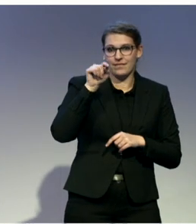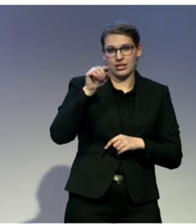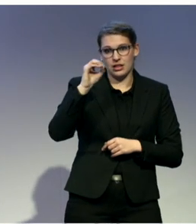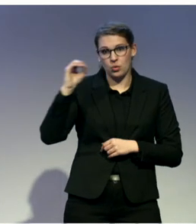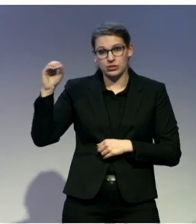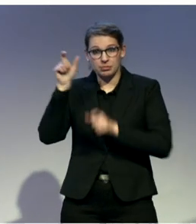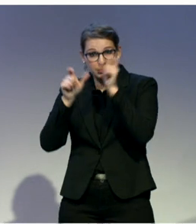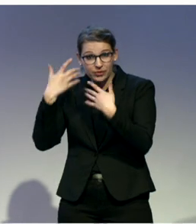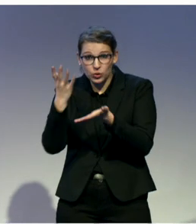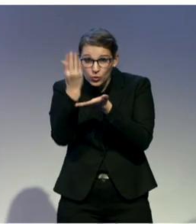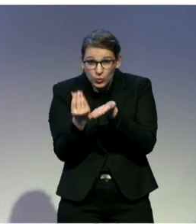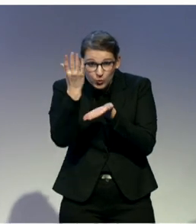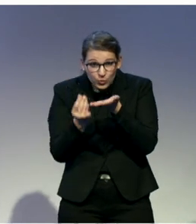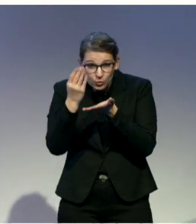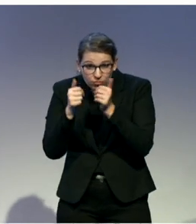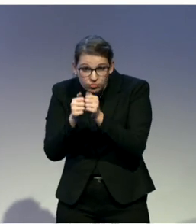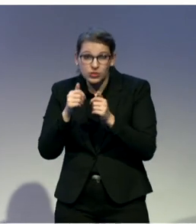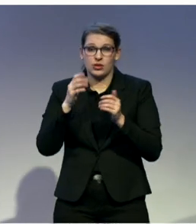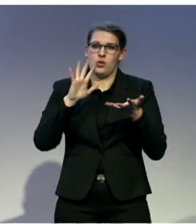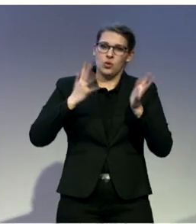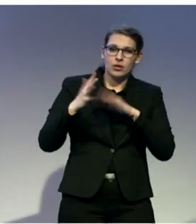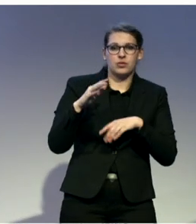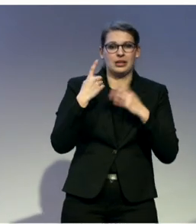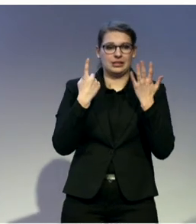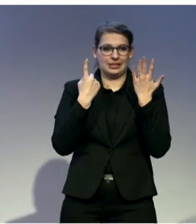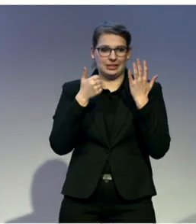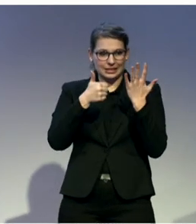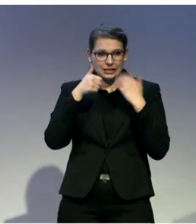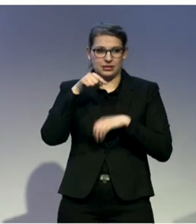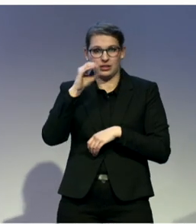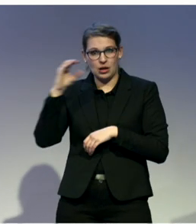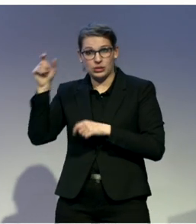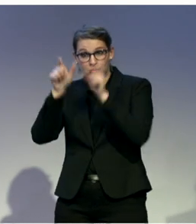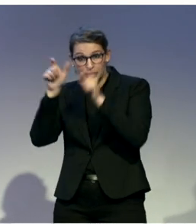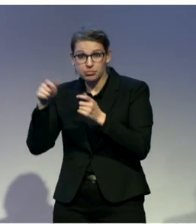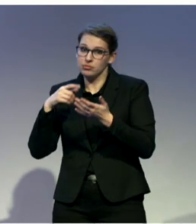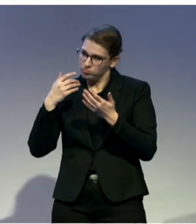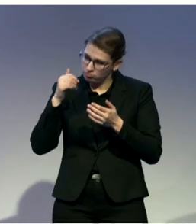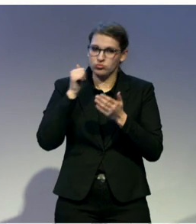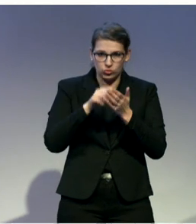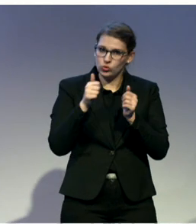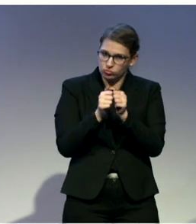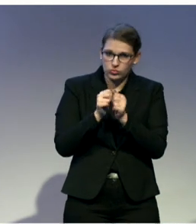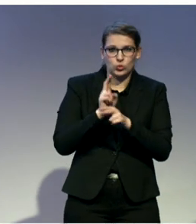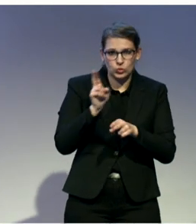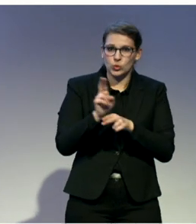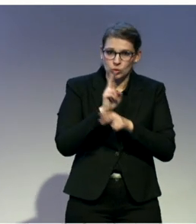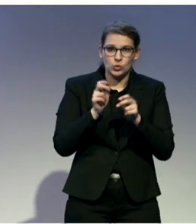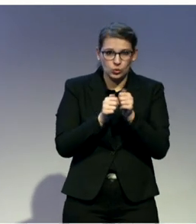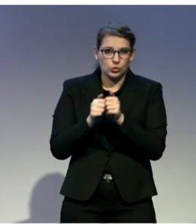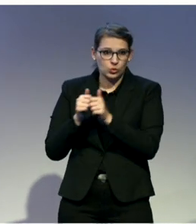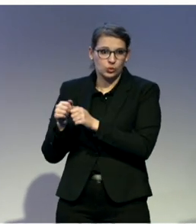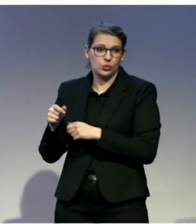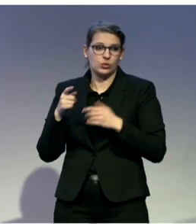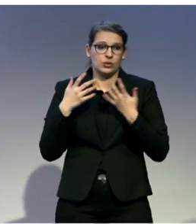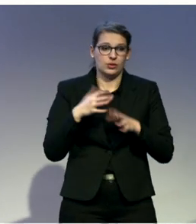active users, with over 40 sessions daily. These numbers have also increased since the time of creation